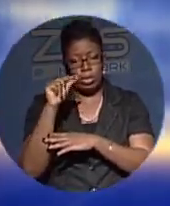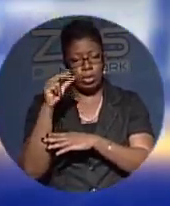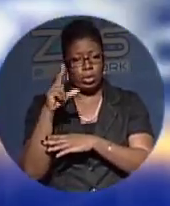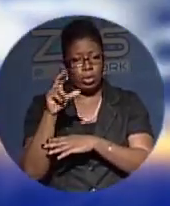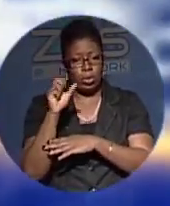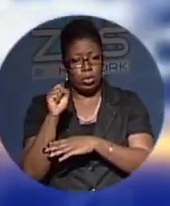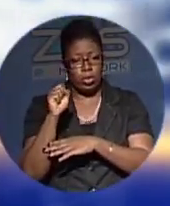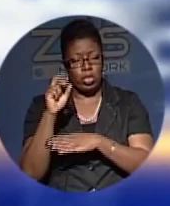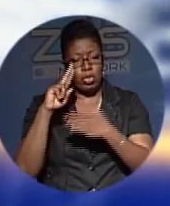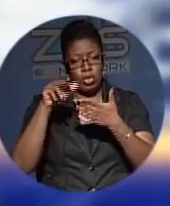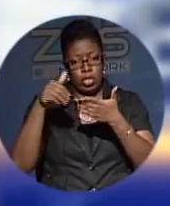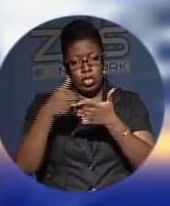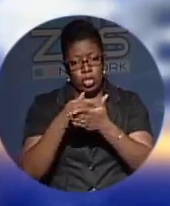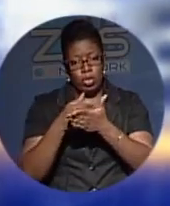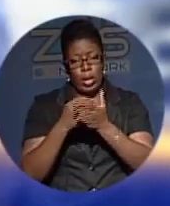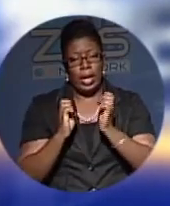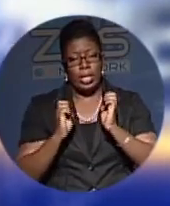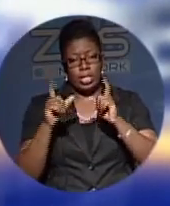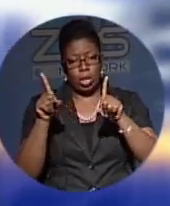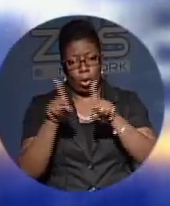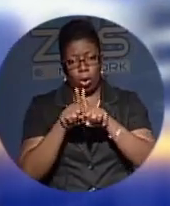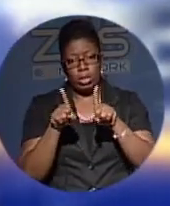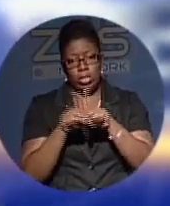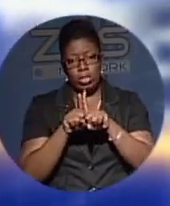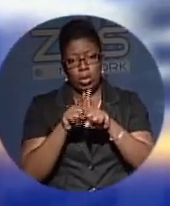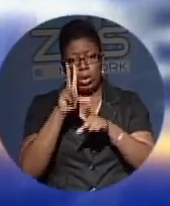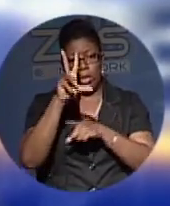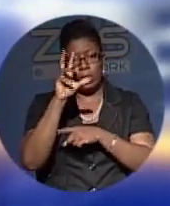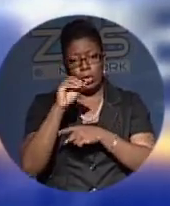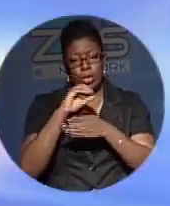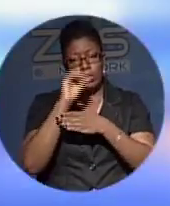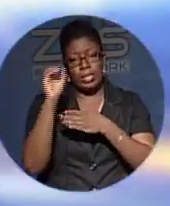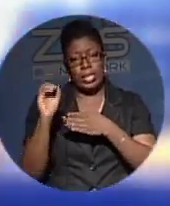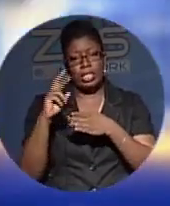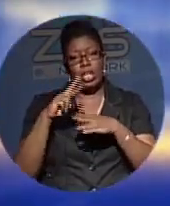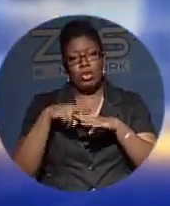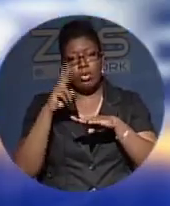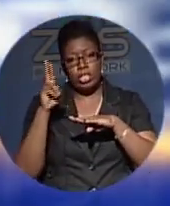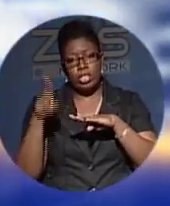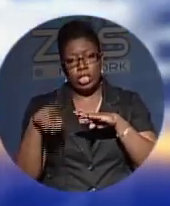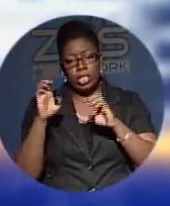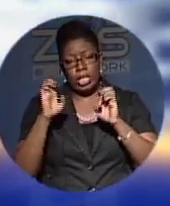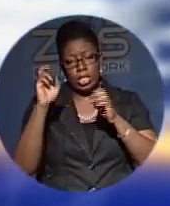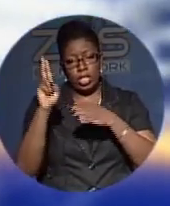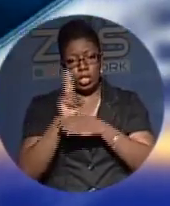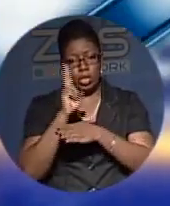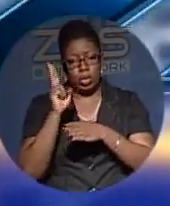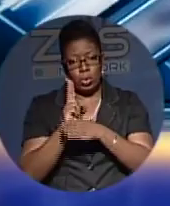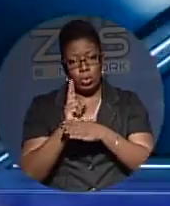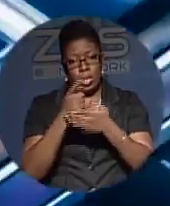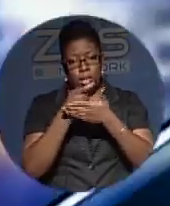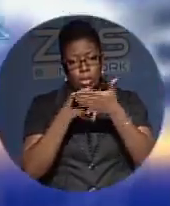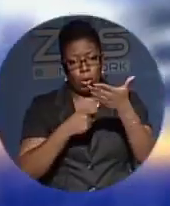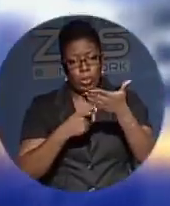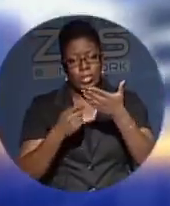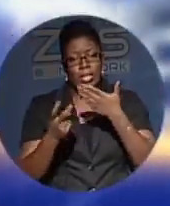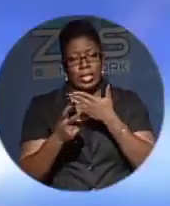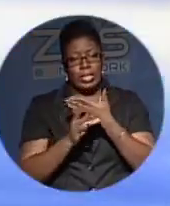renewable energy and also 30% reduction in energy use, which also means cost savings for consumers.